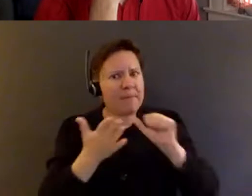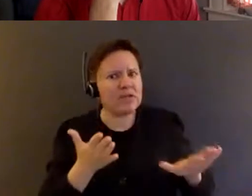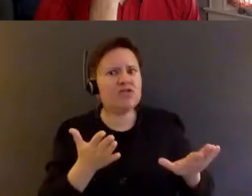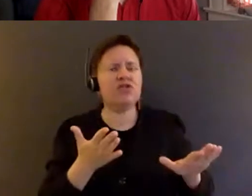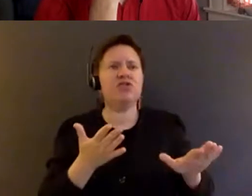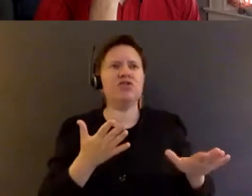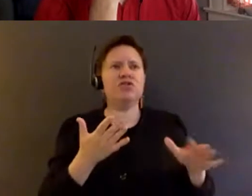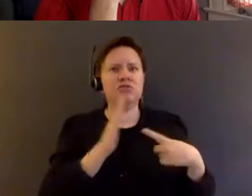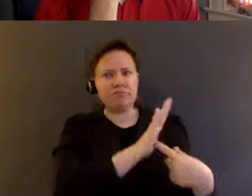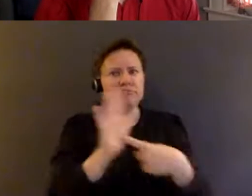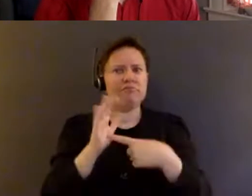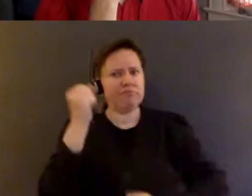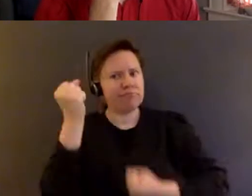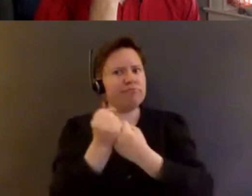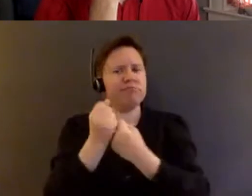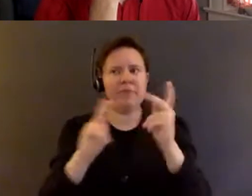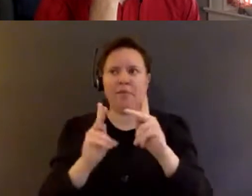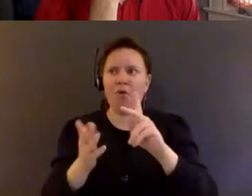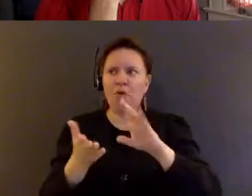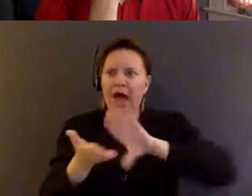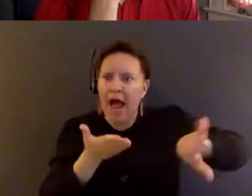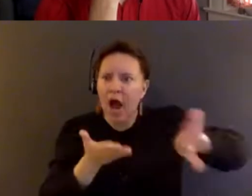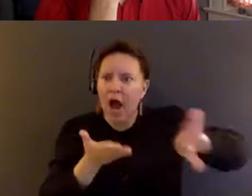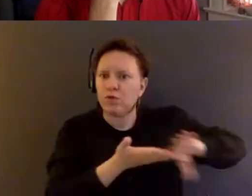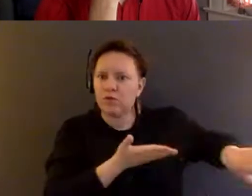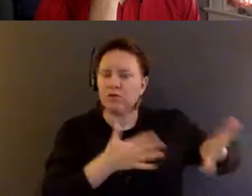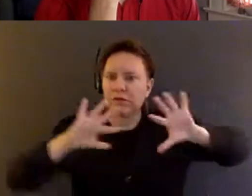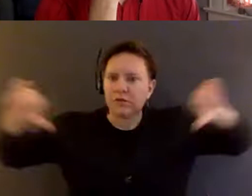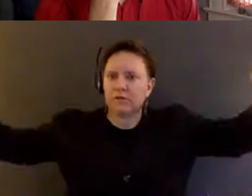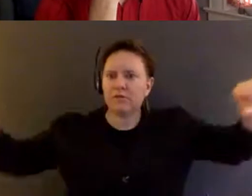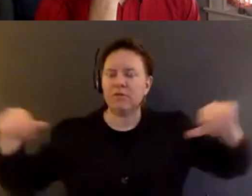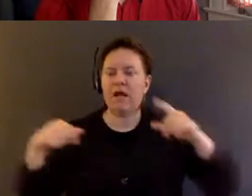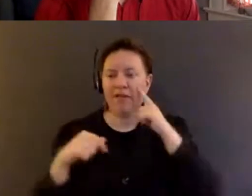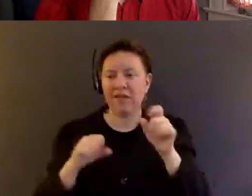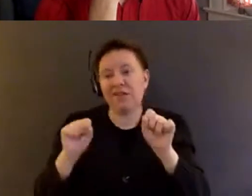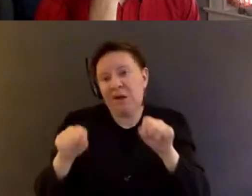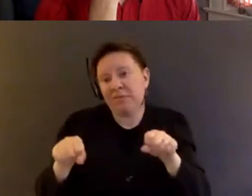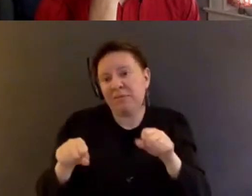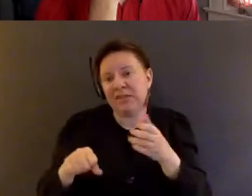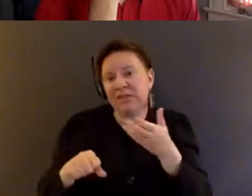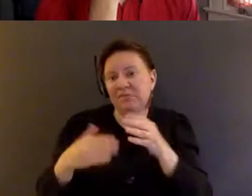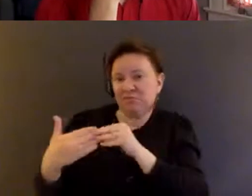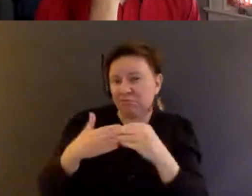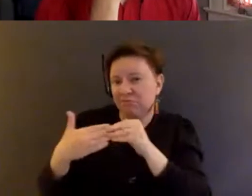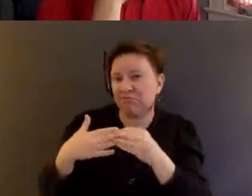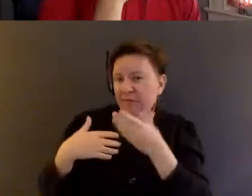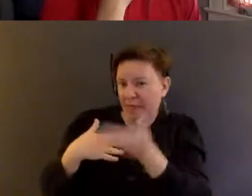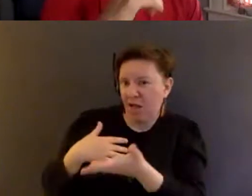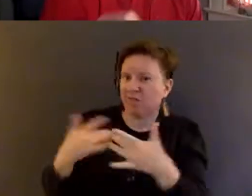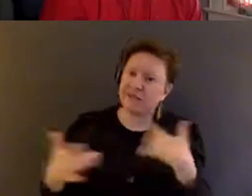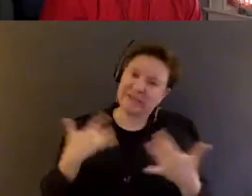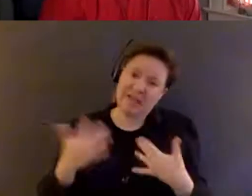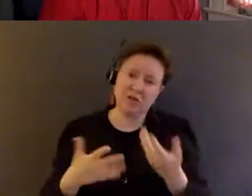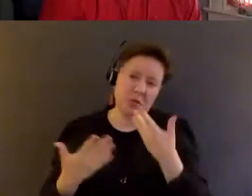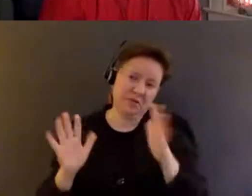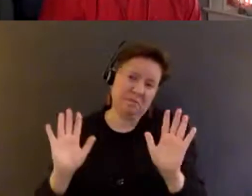getting people out. So I think, um, I think there's, you know, possibilities there that are exciting to me. So I'll just pause there,